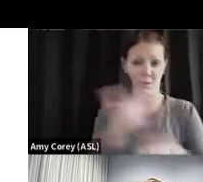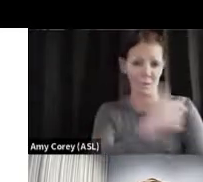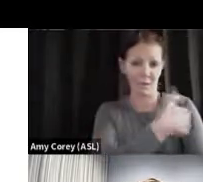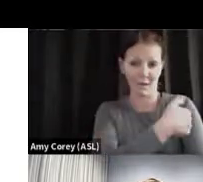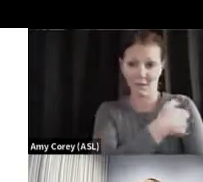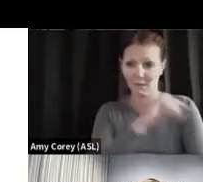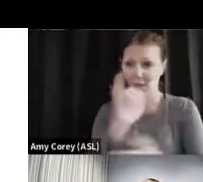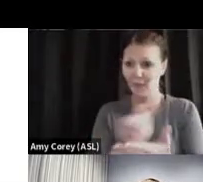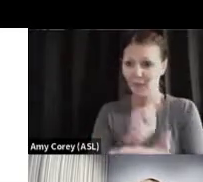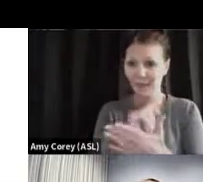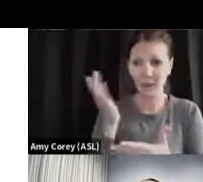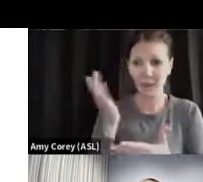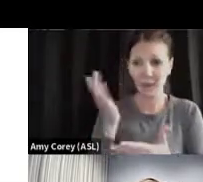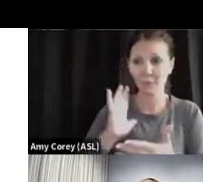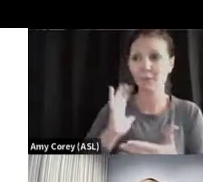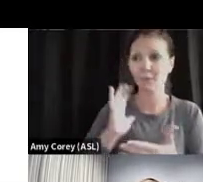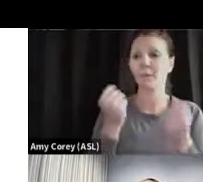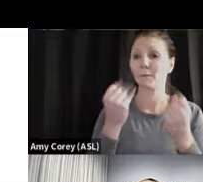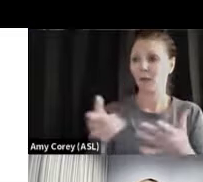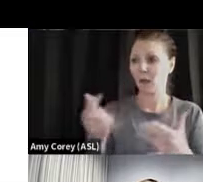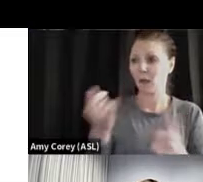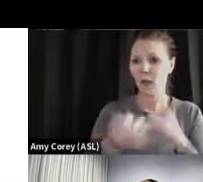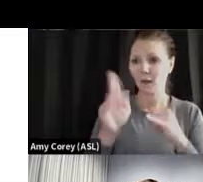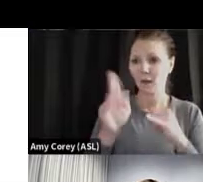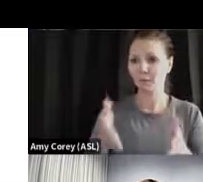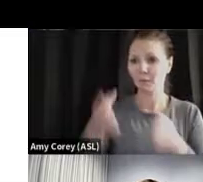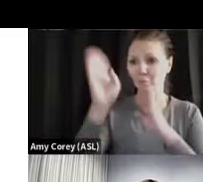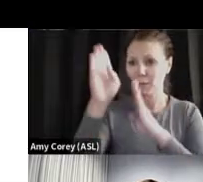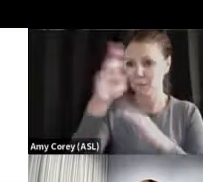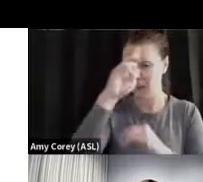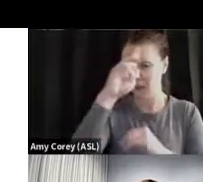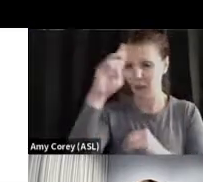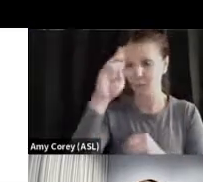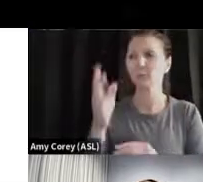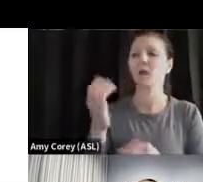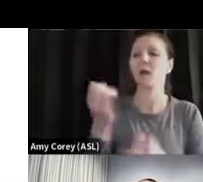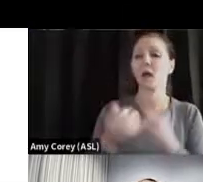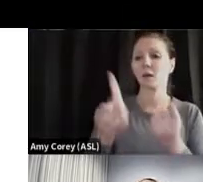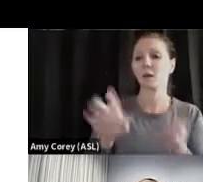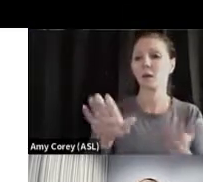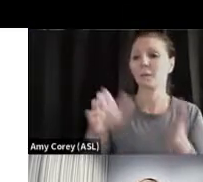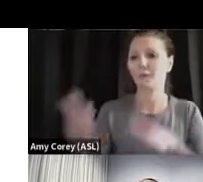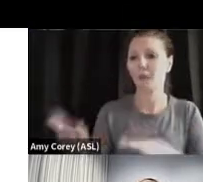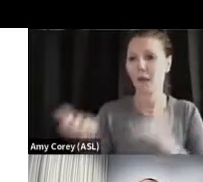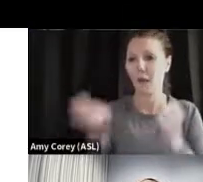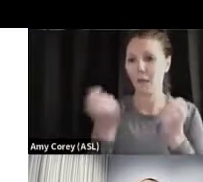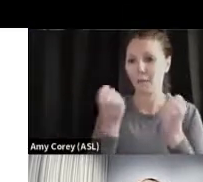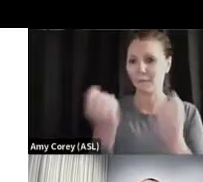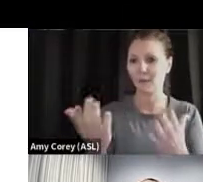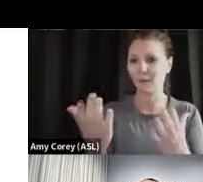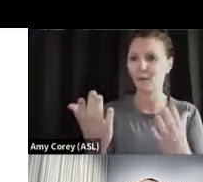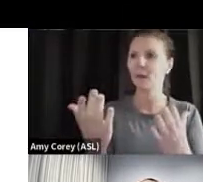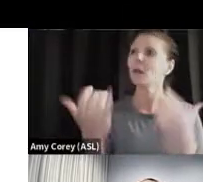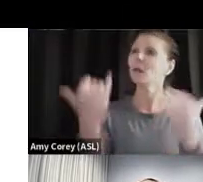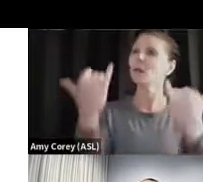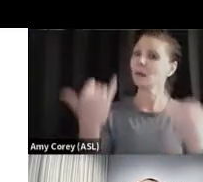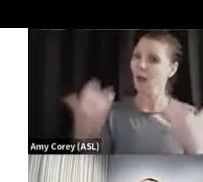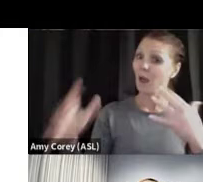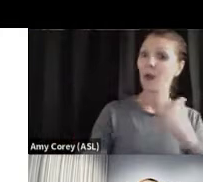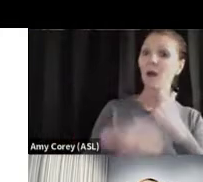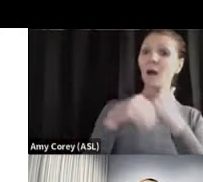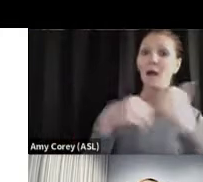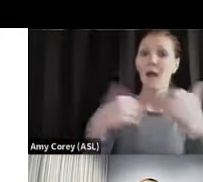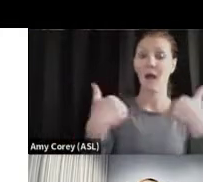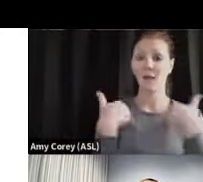hospital. Many died, unfortunately. Vaccines came in, and we saw a dramatic drop in cases, but still never